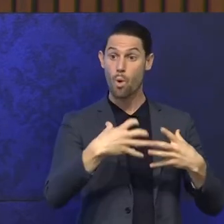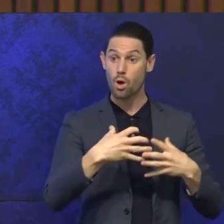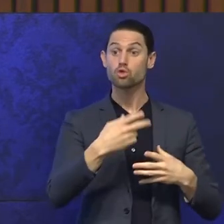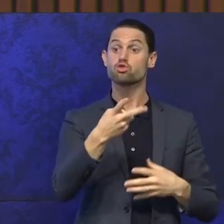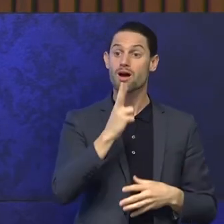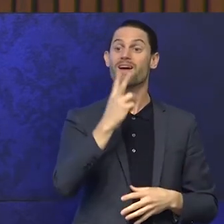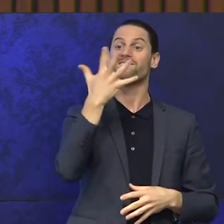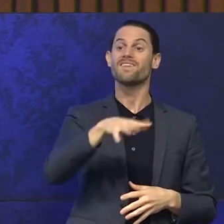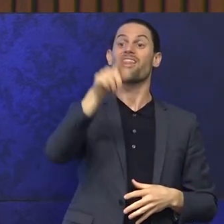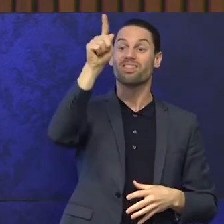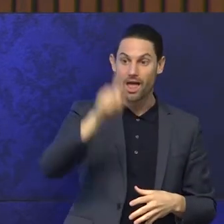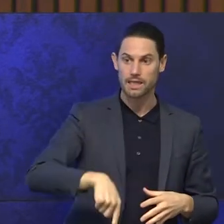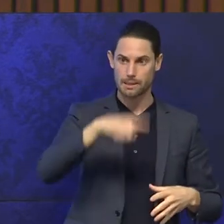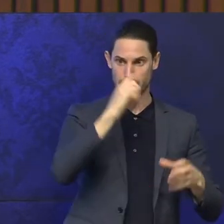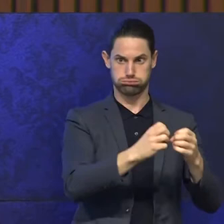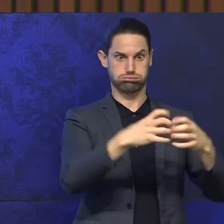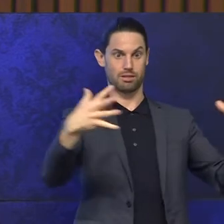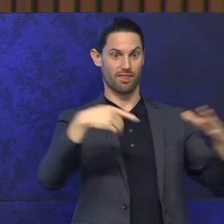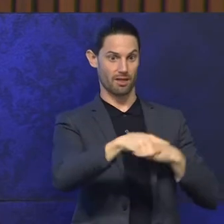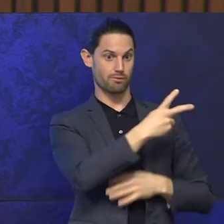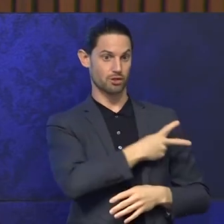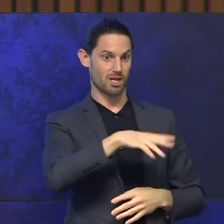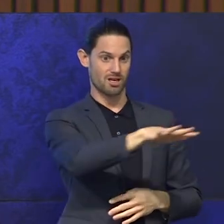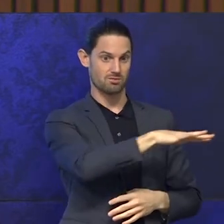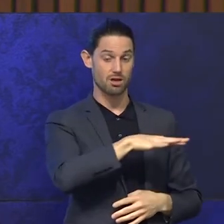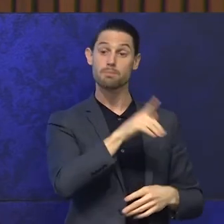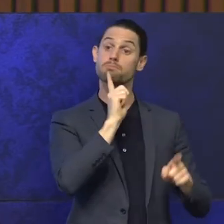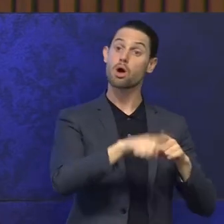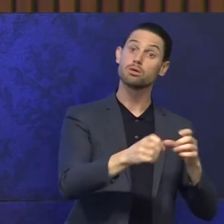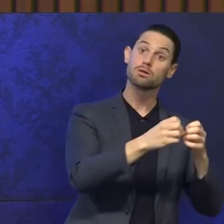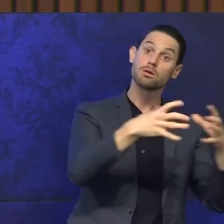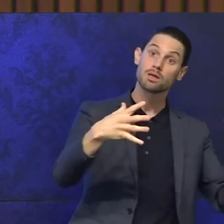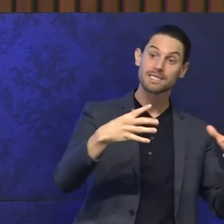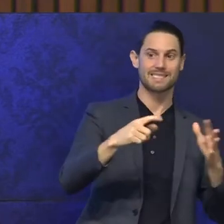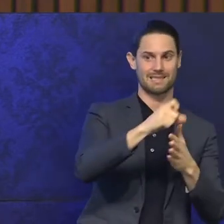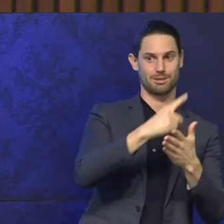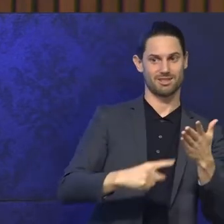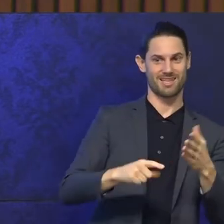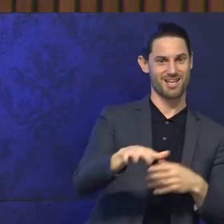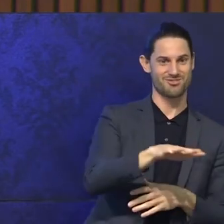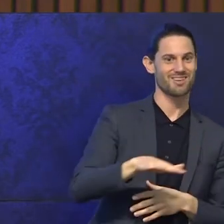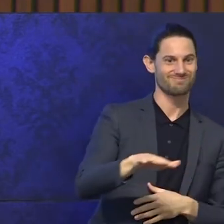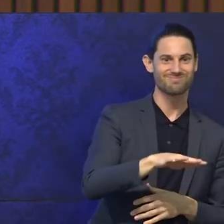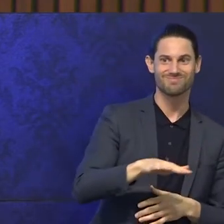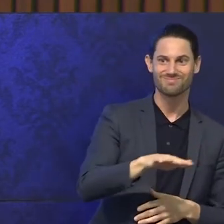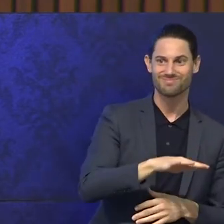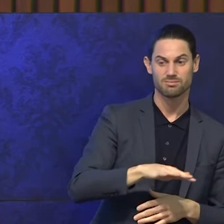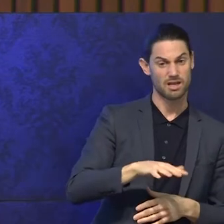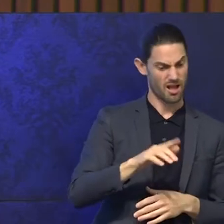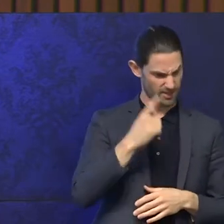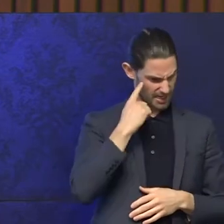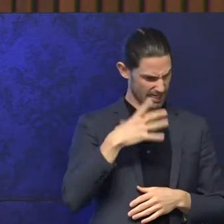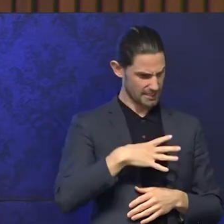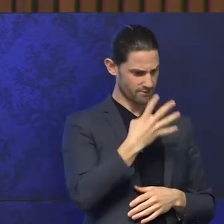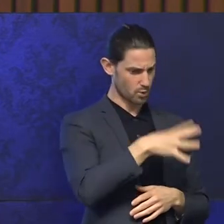quarter of a million people. It's a staggering growth. Now a large chunk of that growth is going to be the disability workforce. It's got to go from